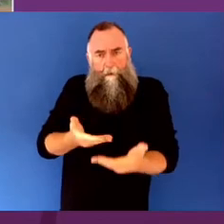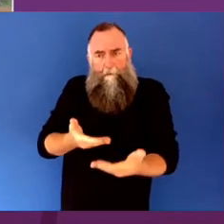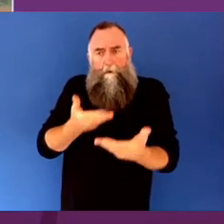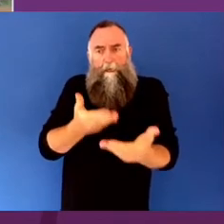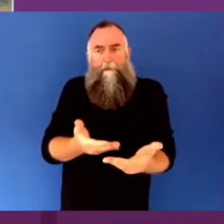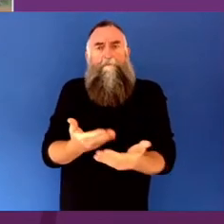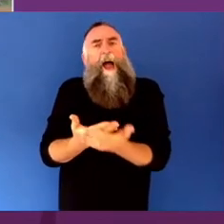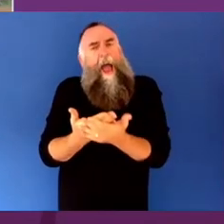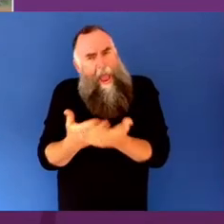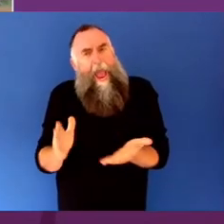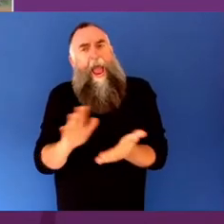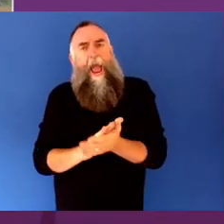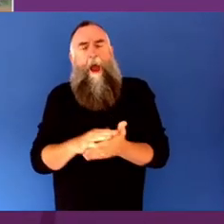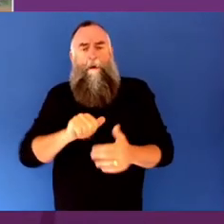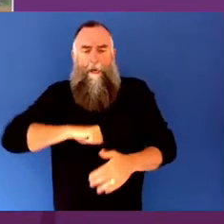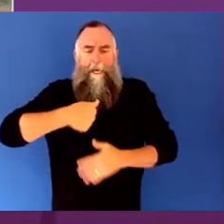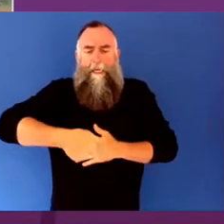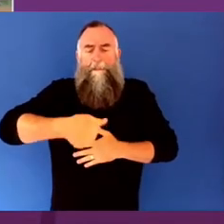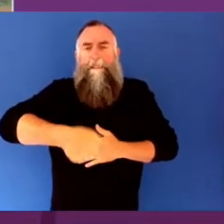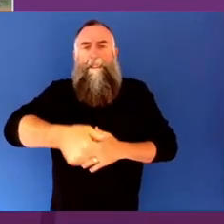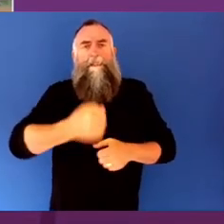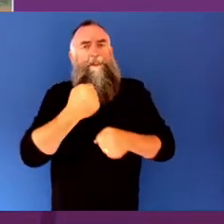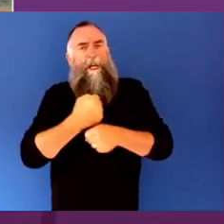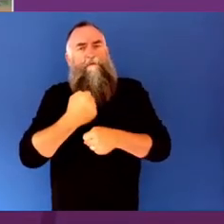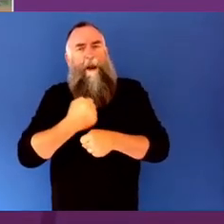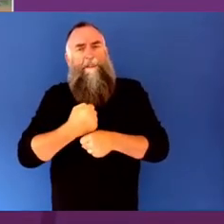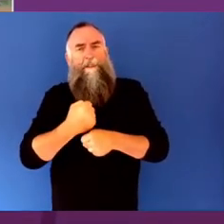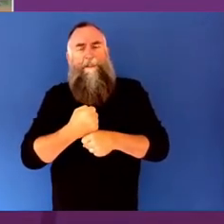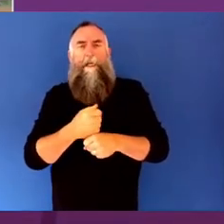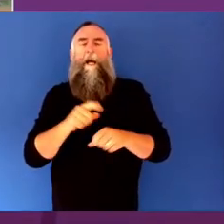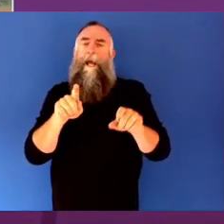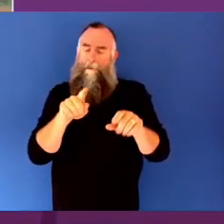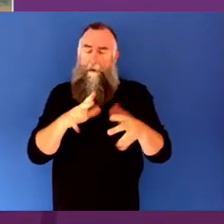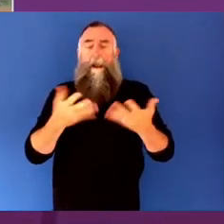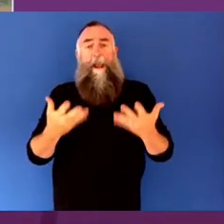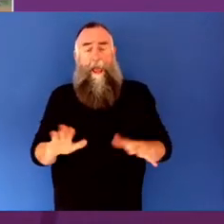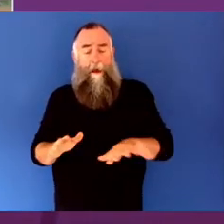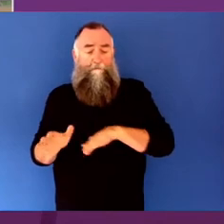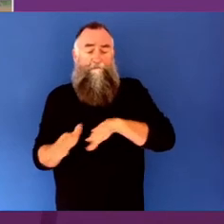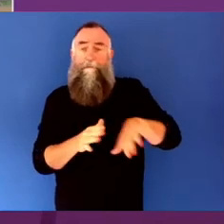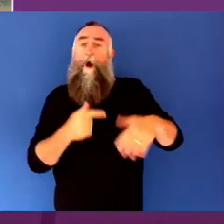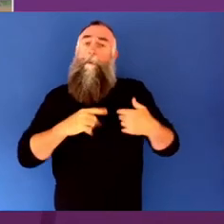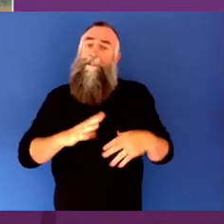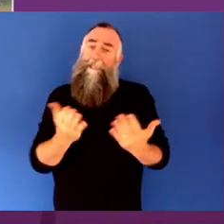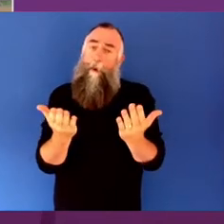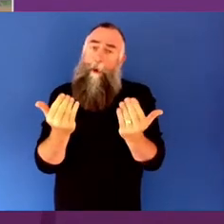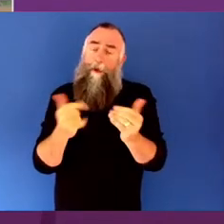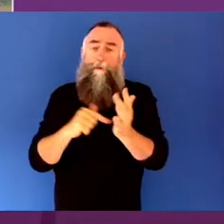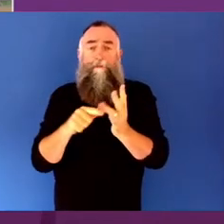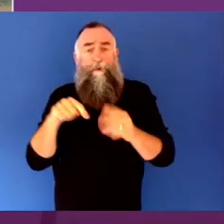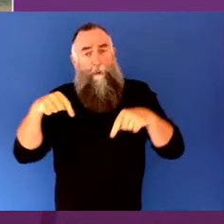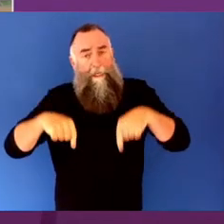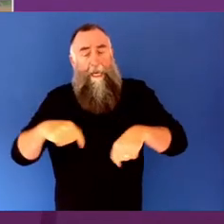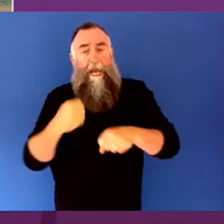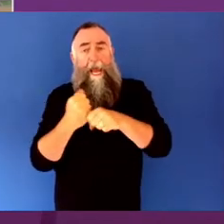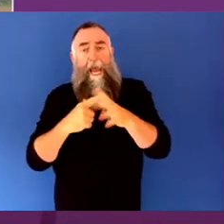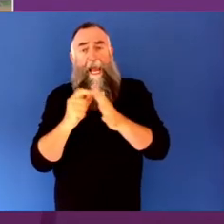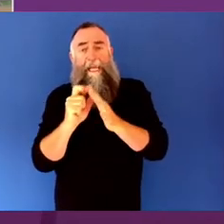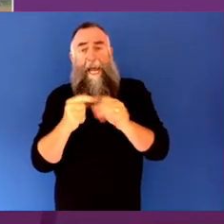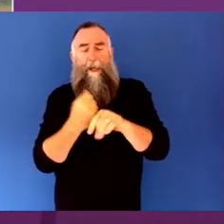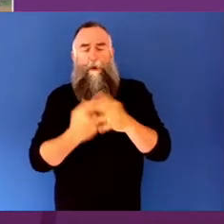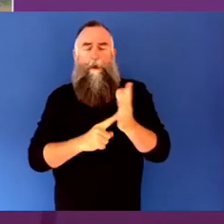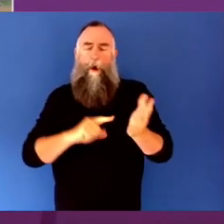generation. And with that, I want to say welcome to Gadigal land, Aboriginal land, always was and always will be